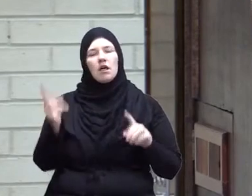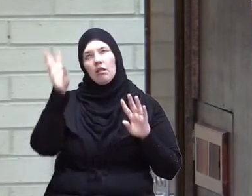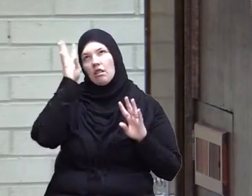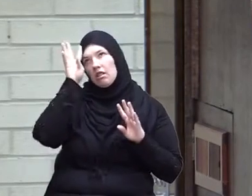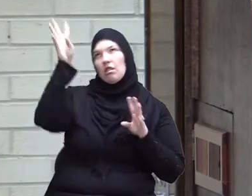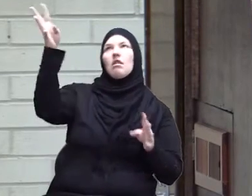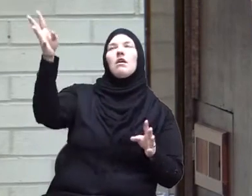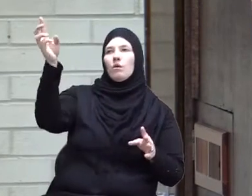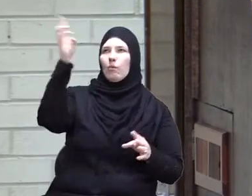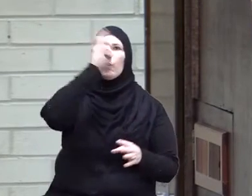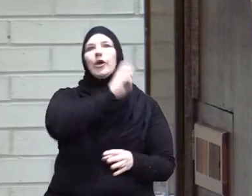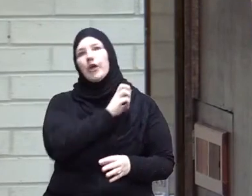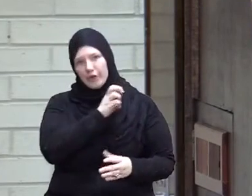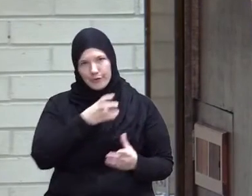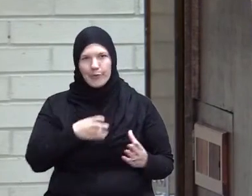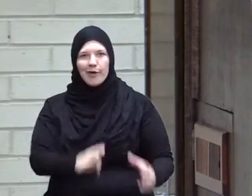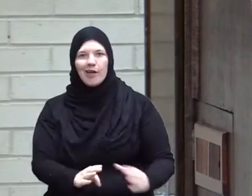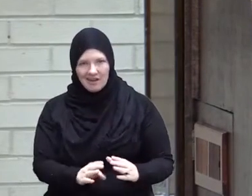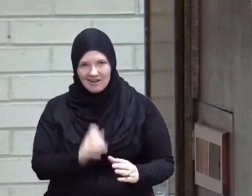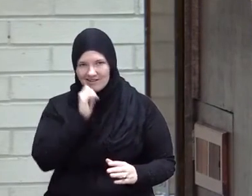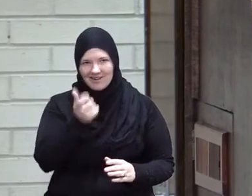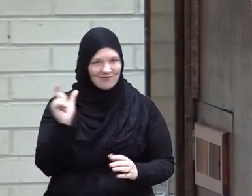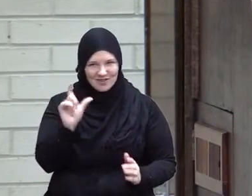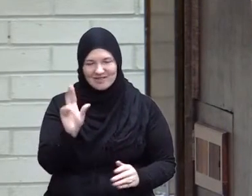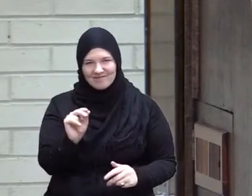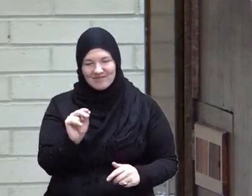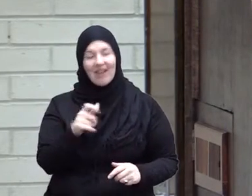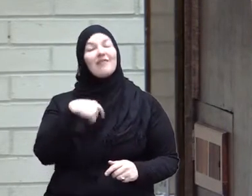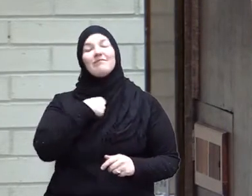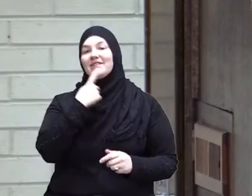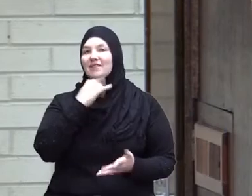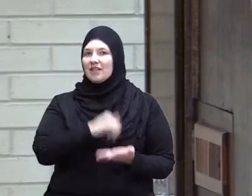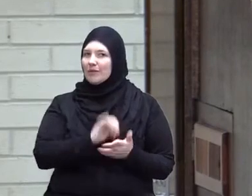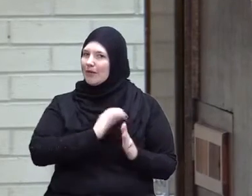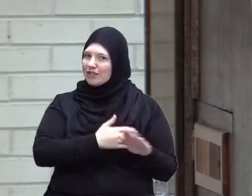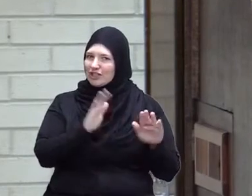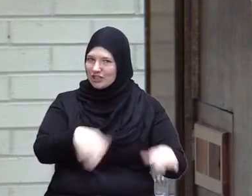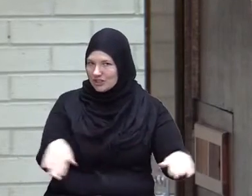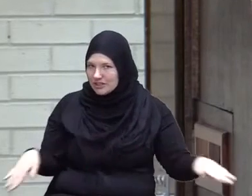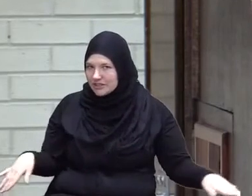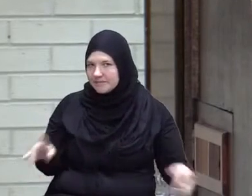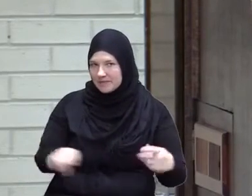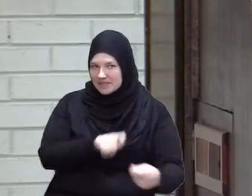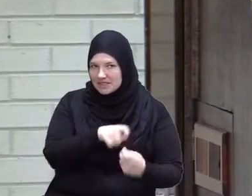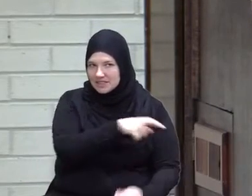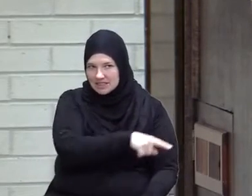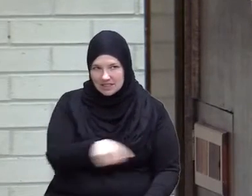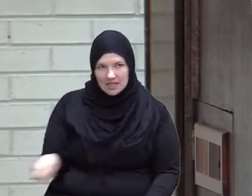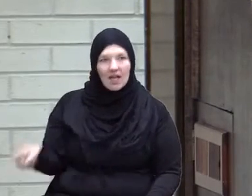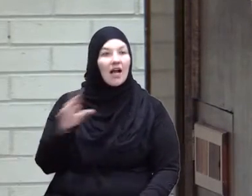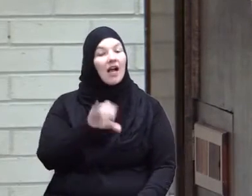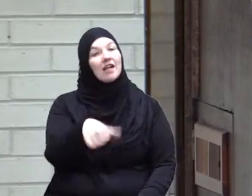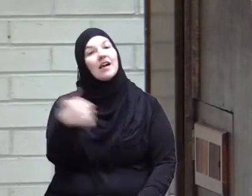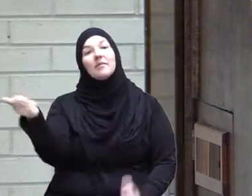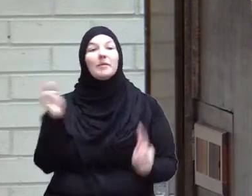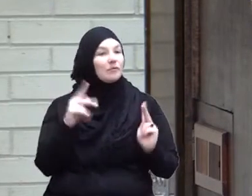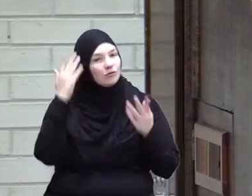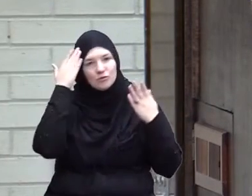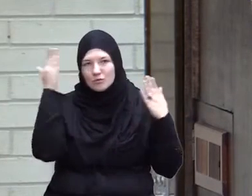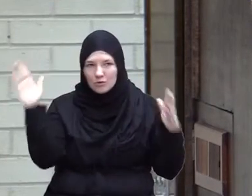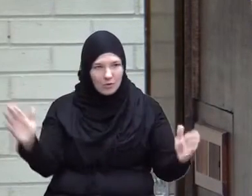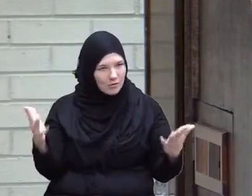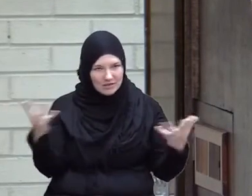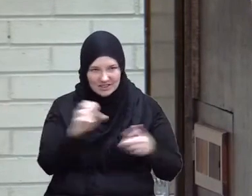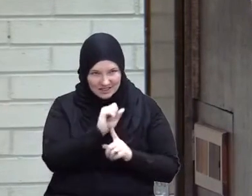with a weird form of prayer I'm saying this to our children in particular and to those others who don't know what the